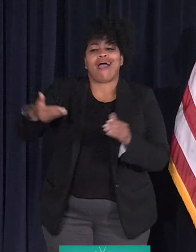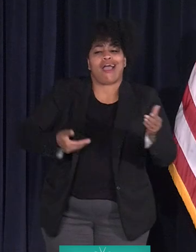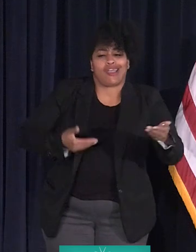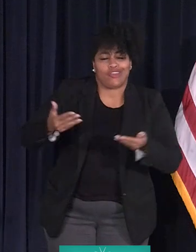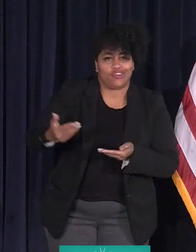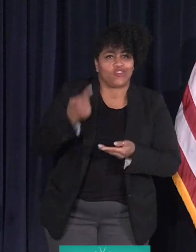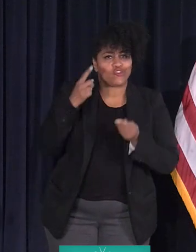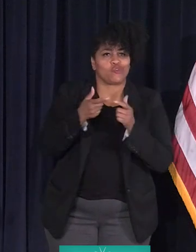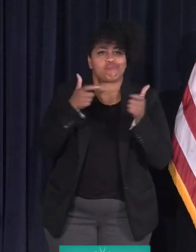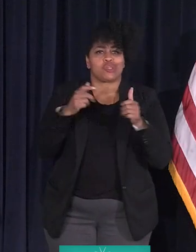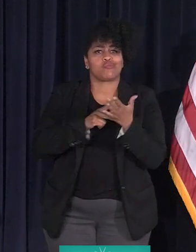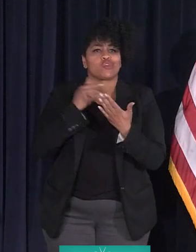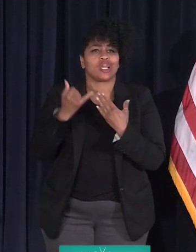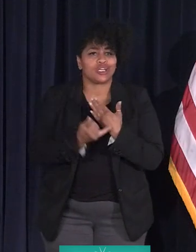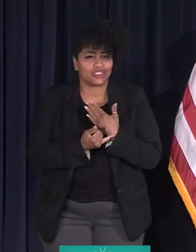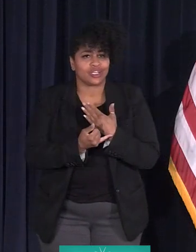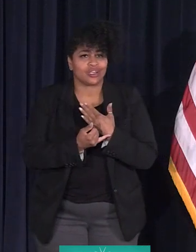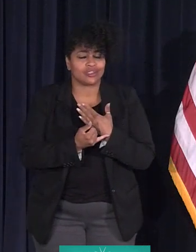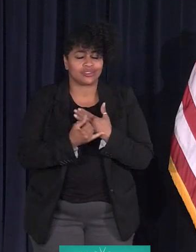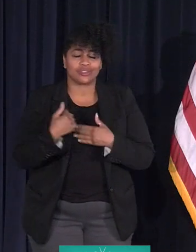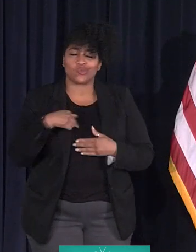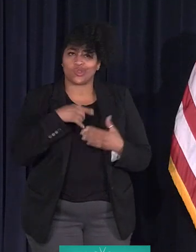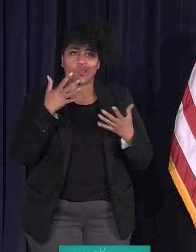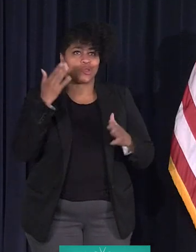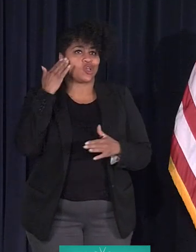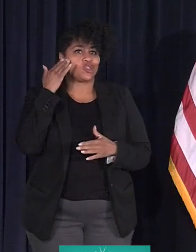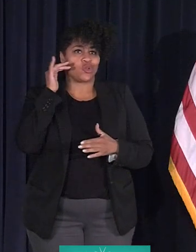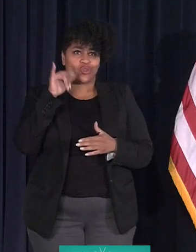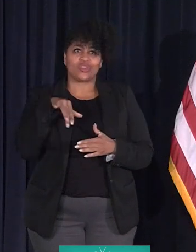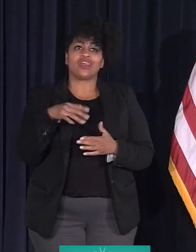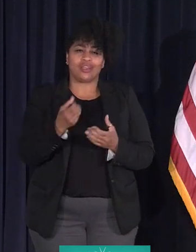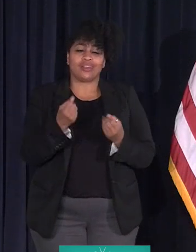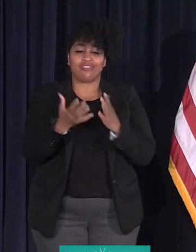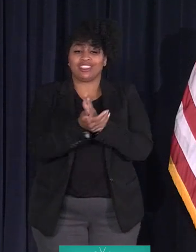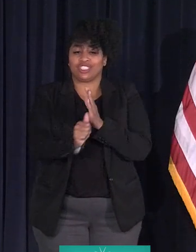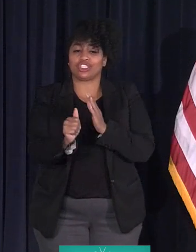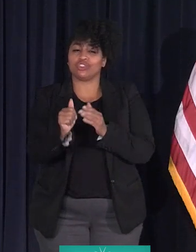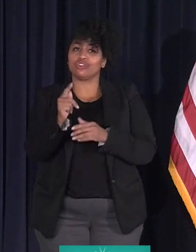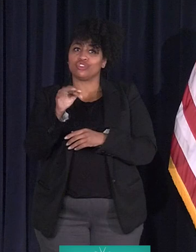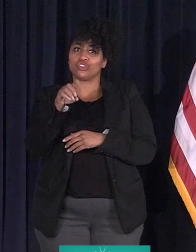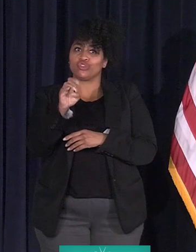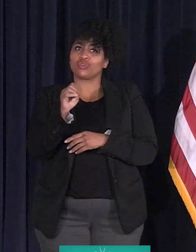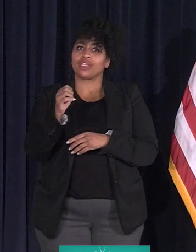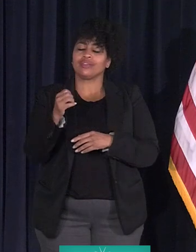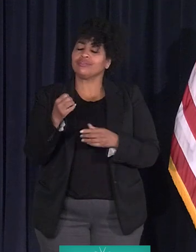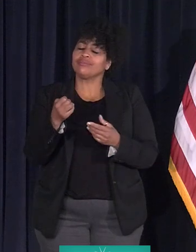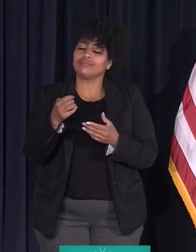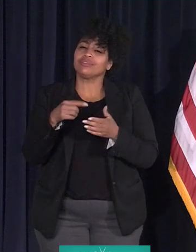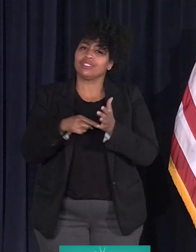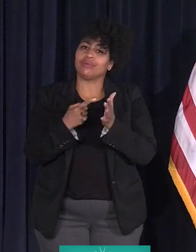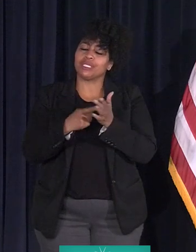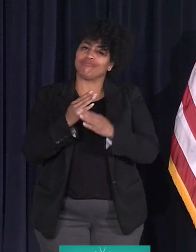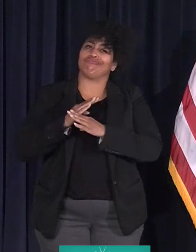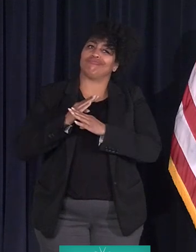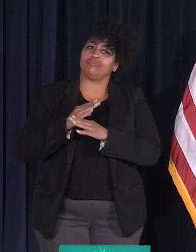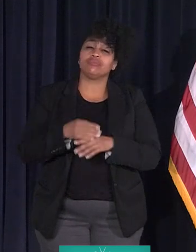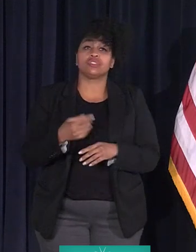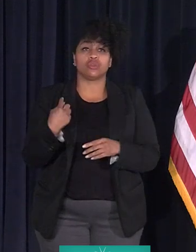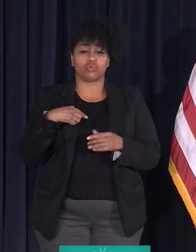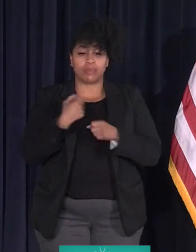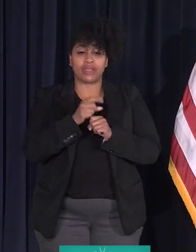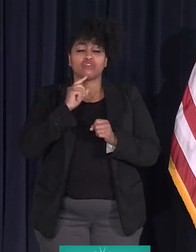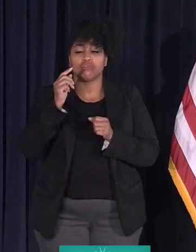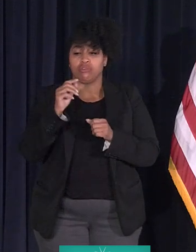can be a barrier for Detroiters, especially in the skilled trades. So we work hard to make sure that projects that are required to hire Detroiters